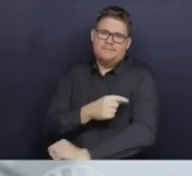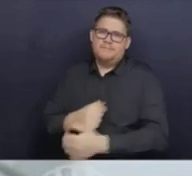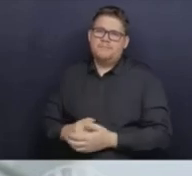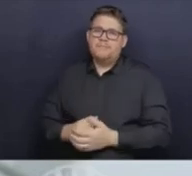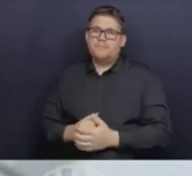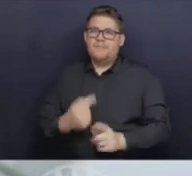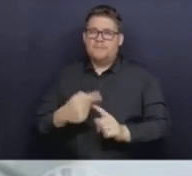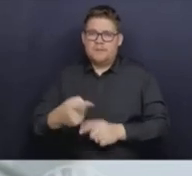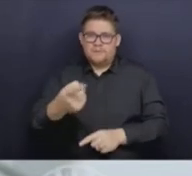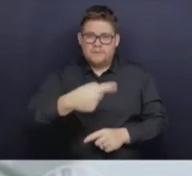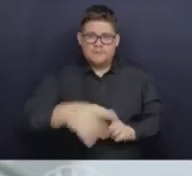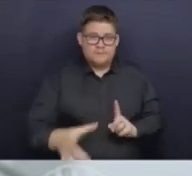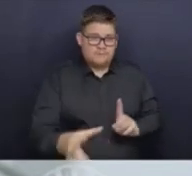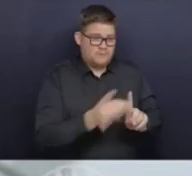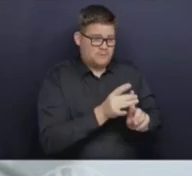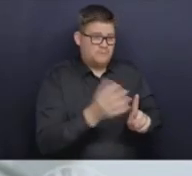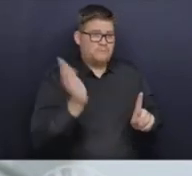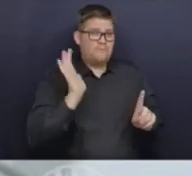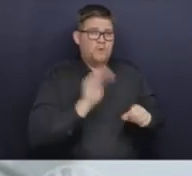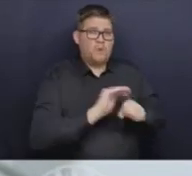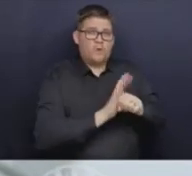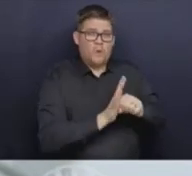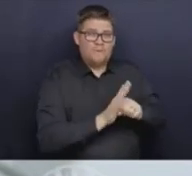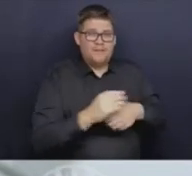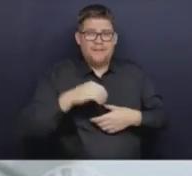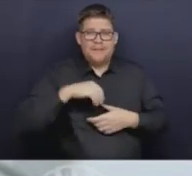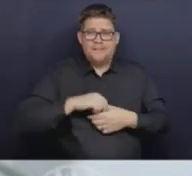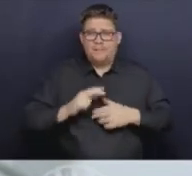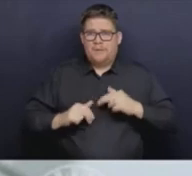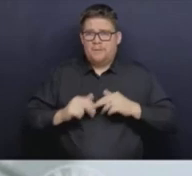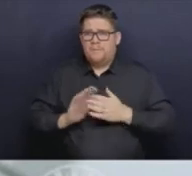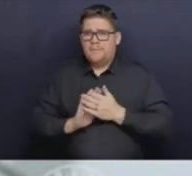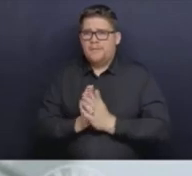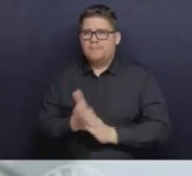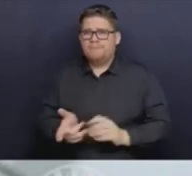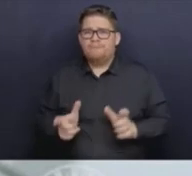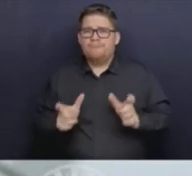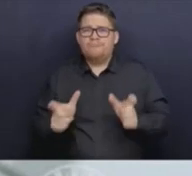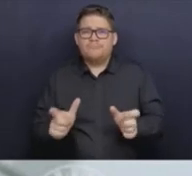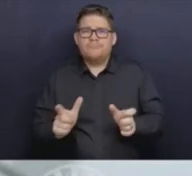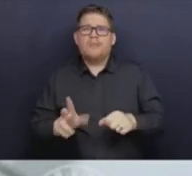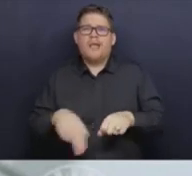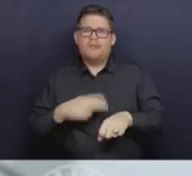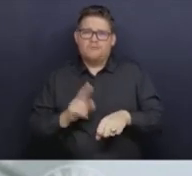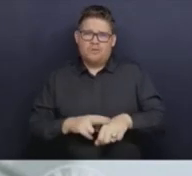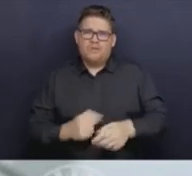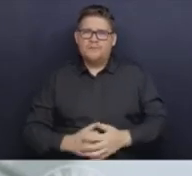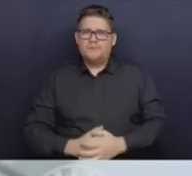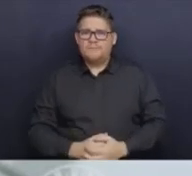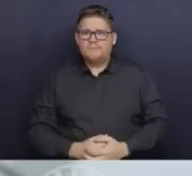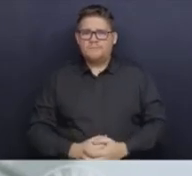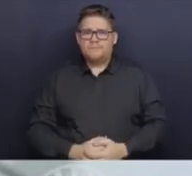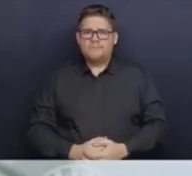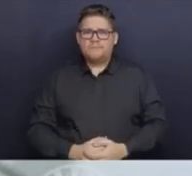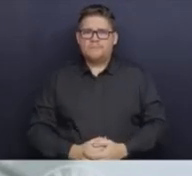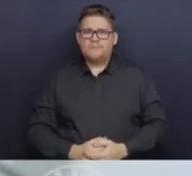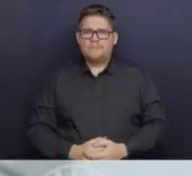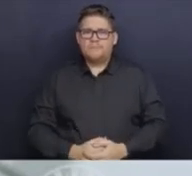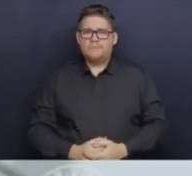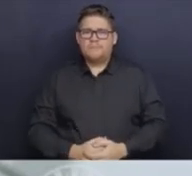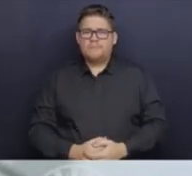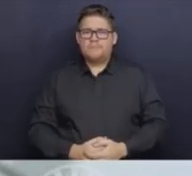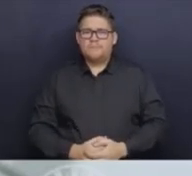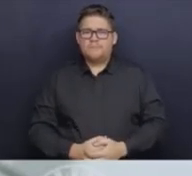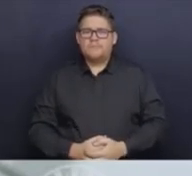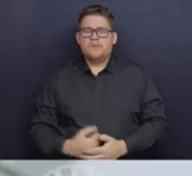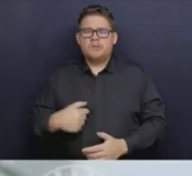tools that we have that we can use in our individual way to fit them into our lives as we're getting back to doing